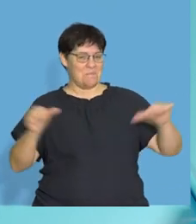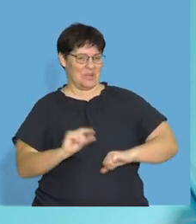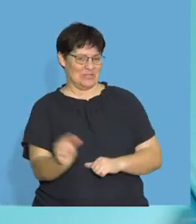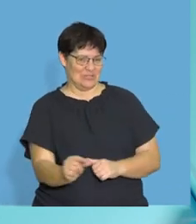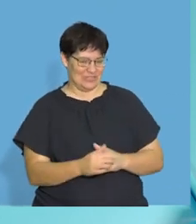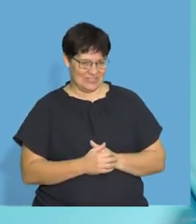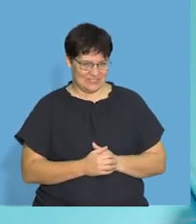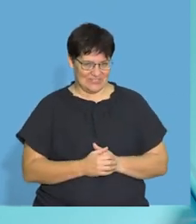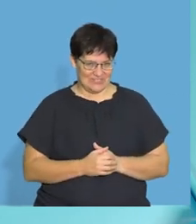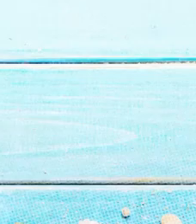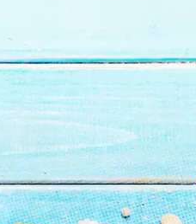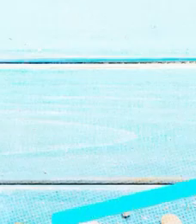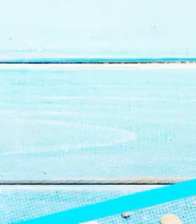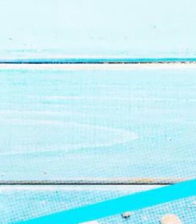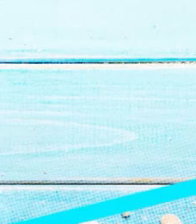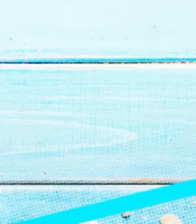back.